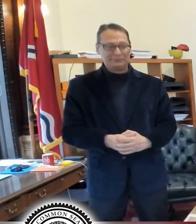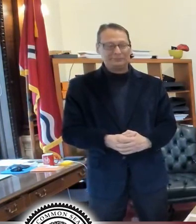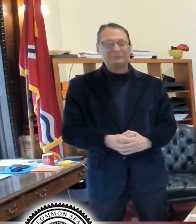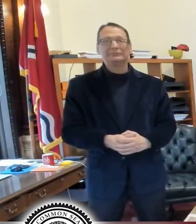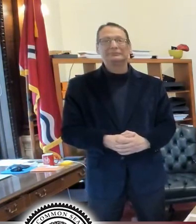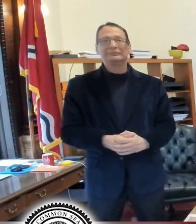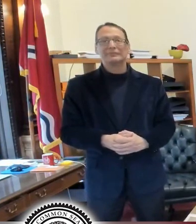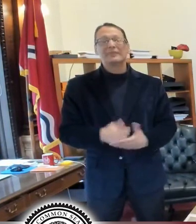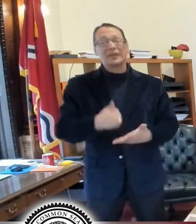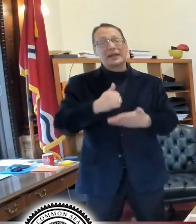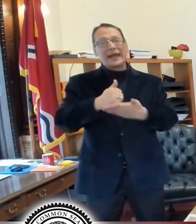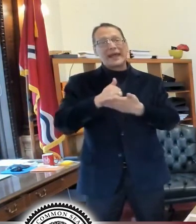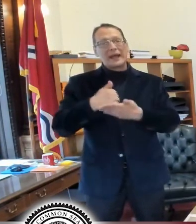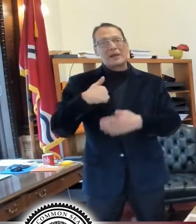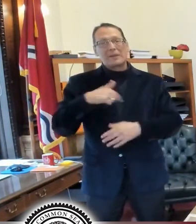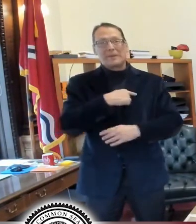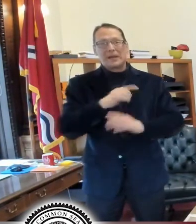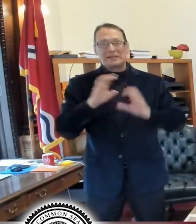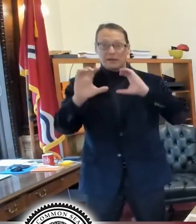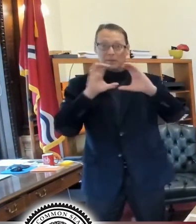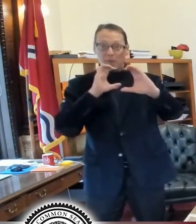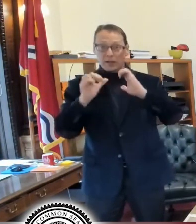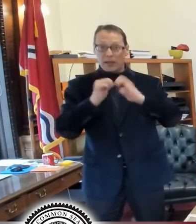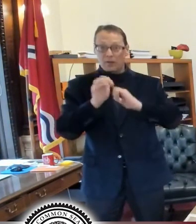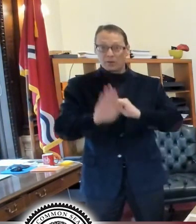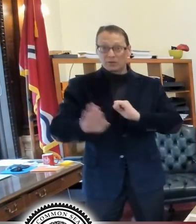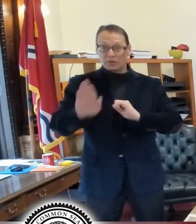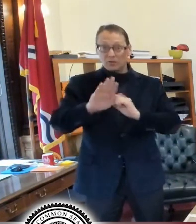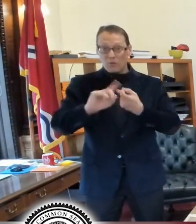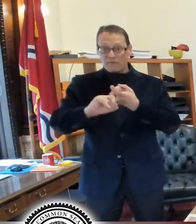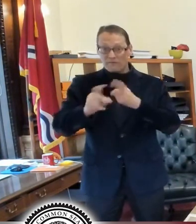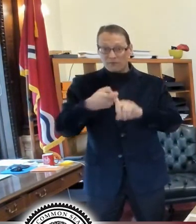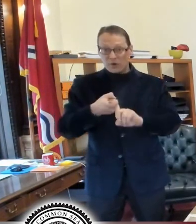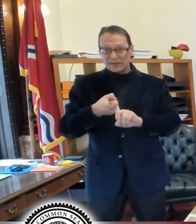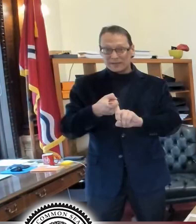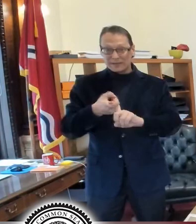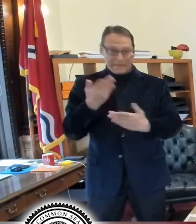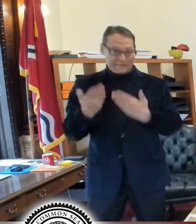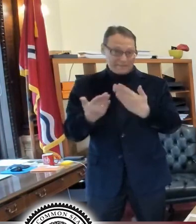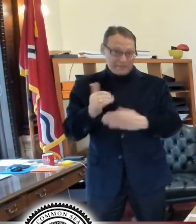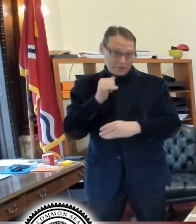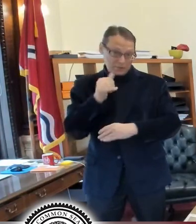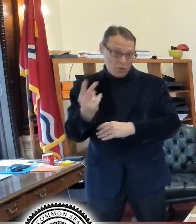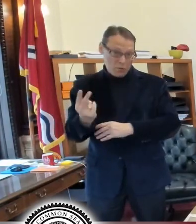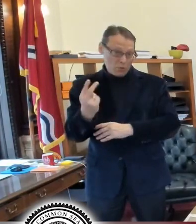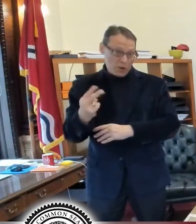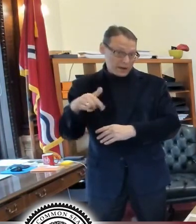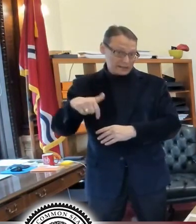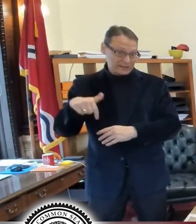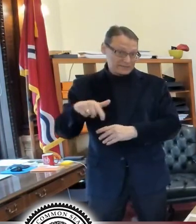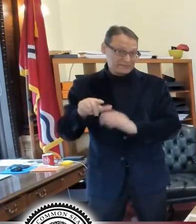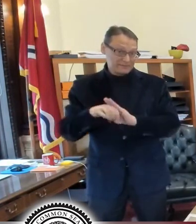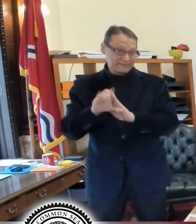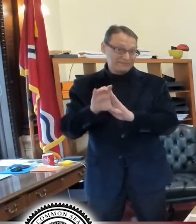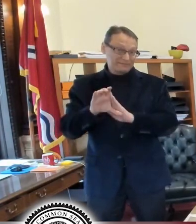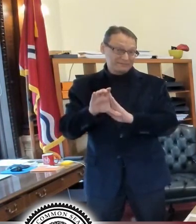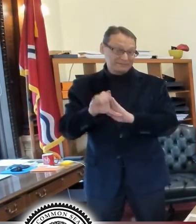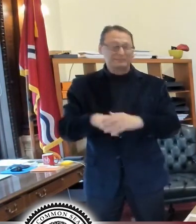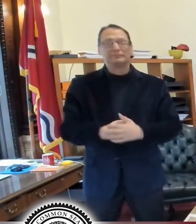you know, help us out here, communicate with your friends who, who probably don't watch this or may not watch this. Um,